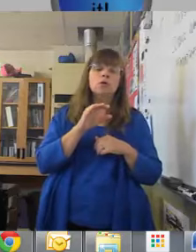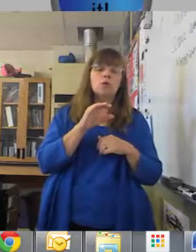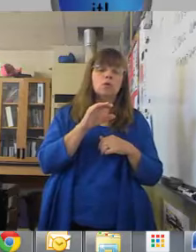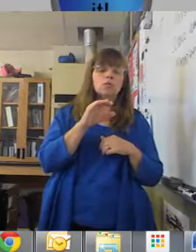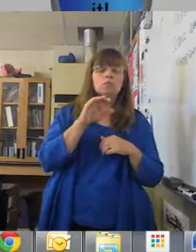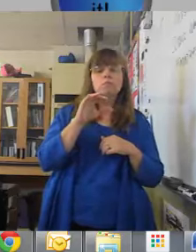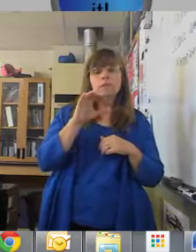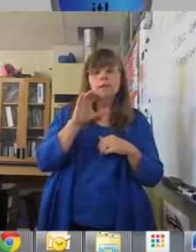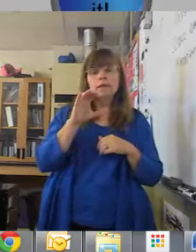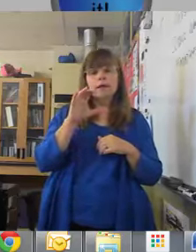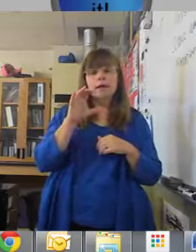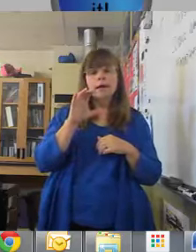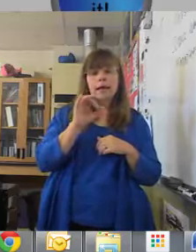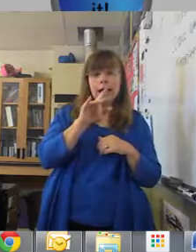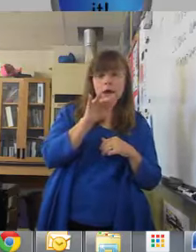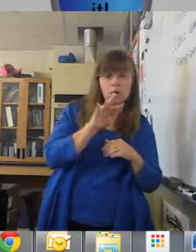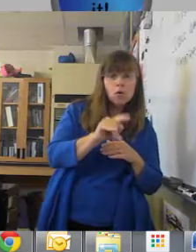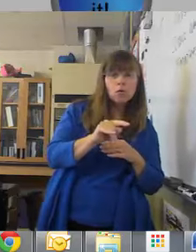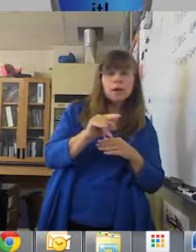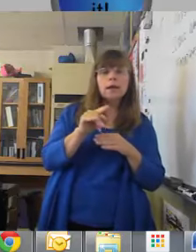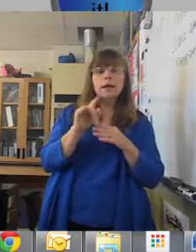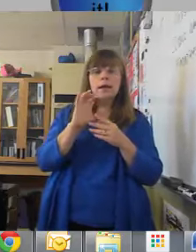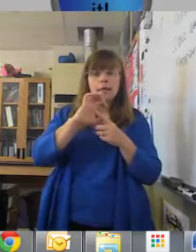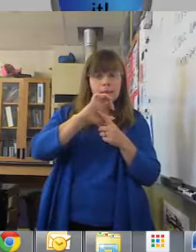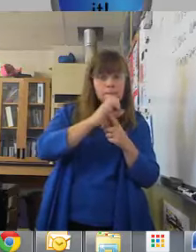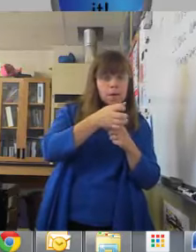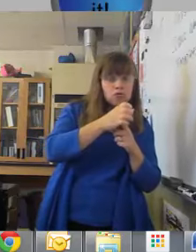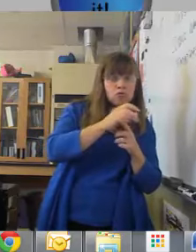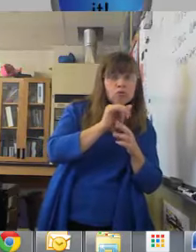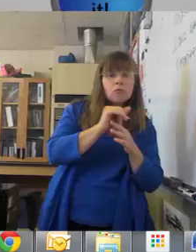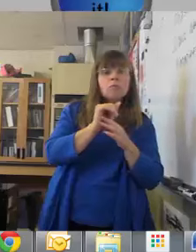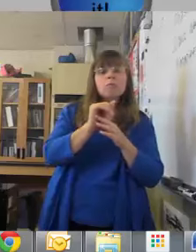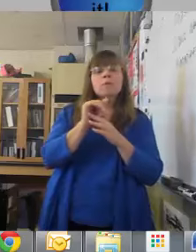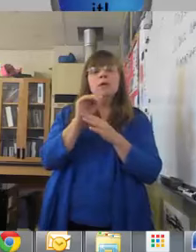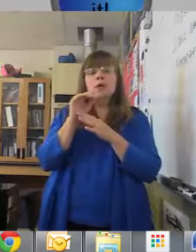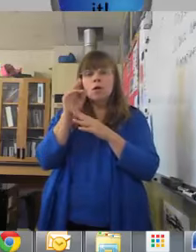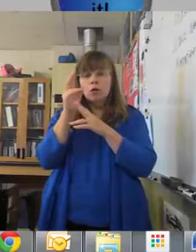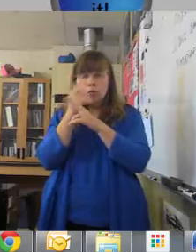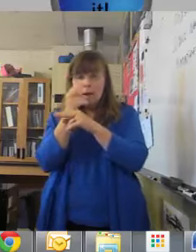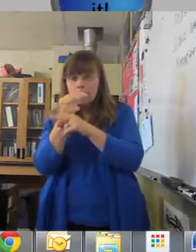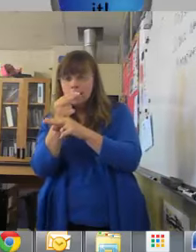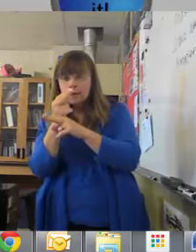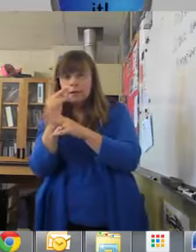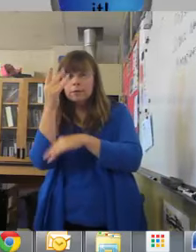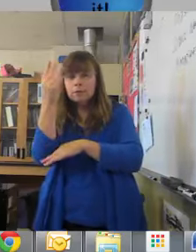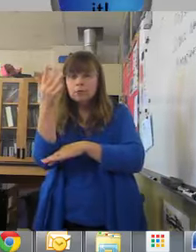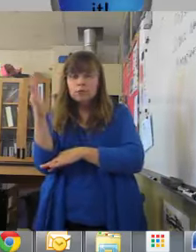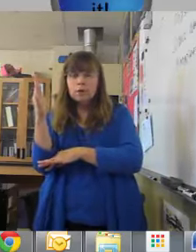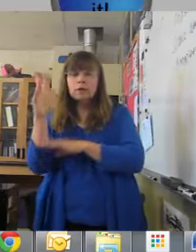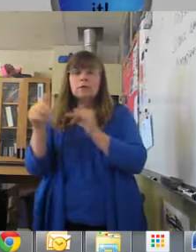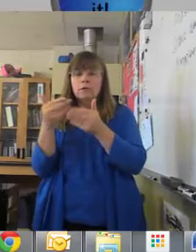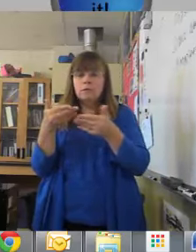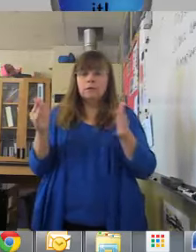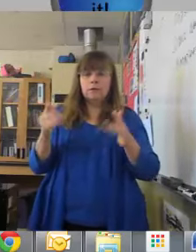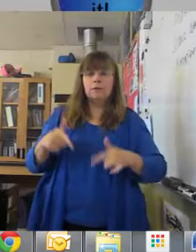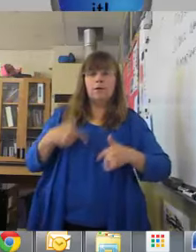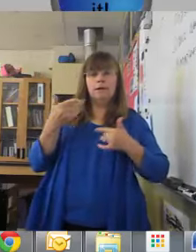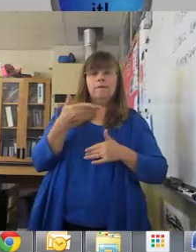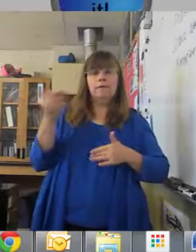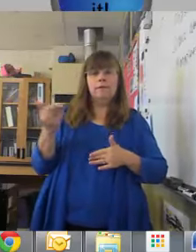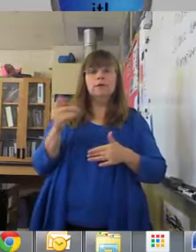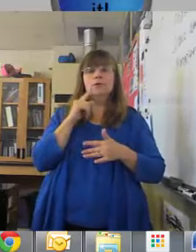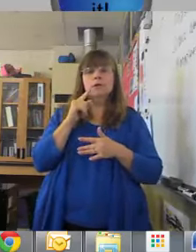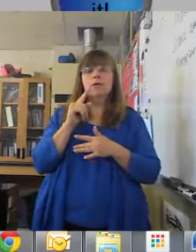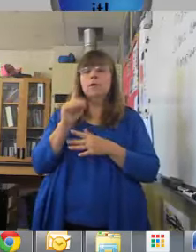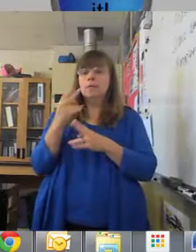you've got some mushrooms, the rabbit, the dandelion, the grass, the trees. All of those things are living things, so they would be the